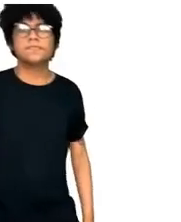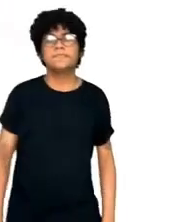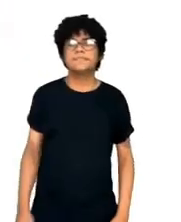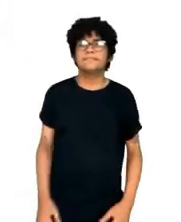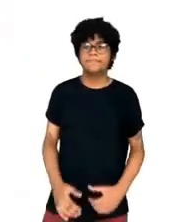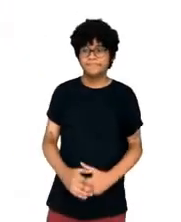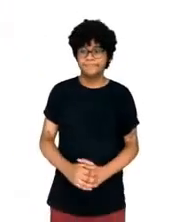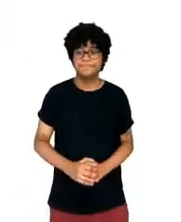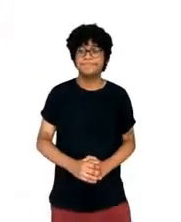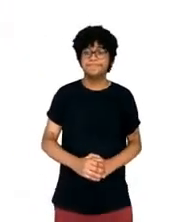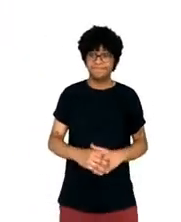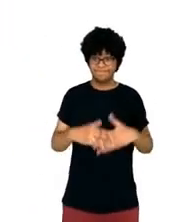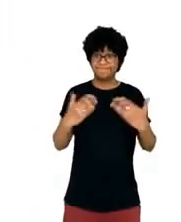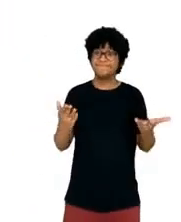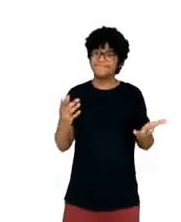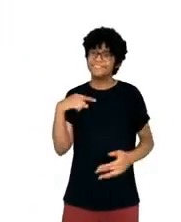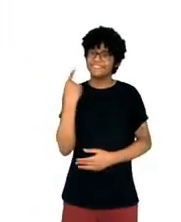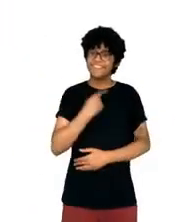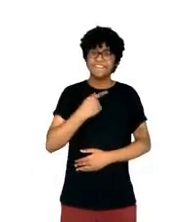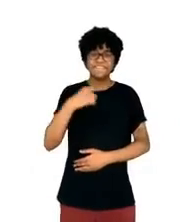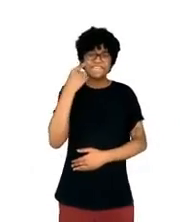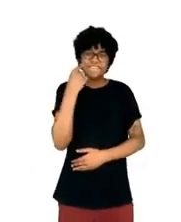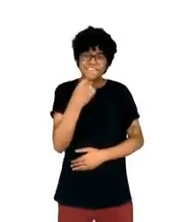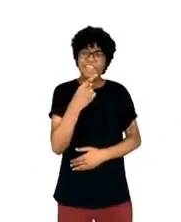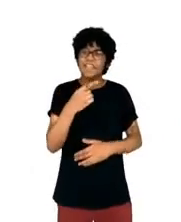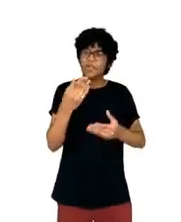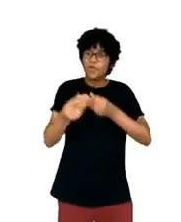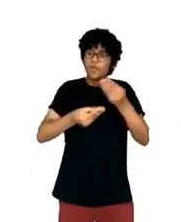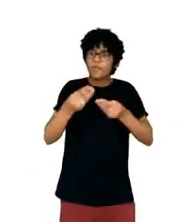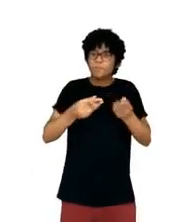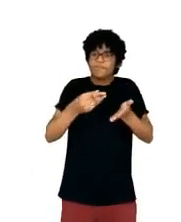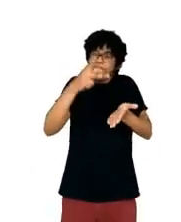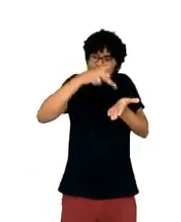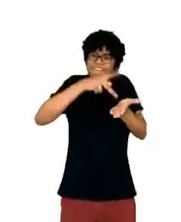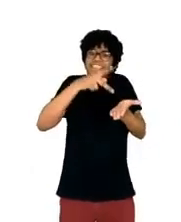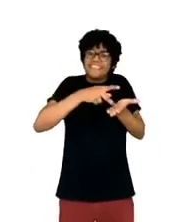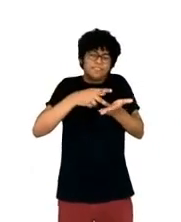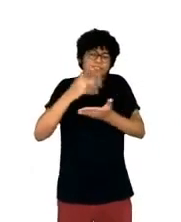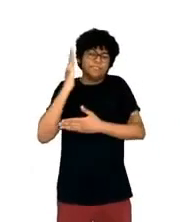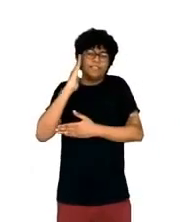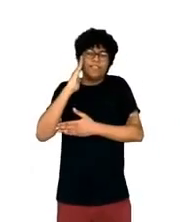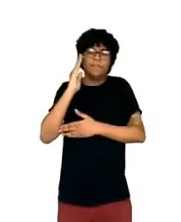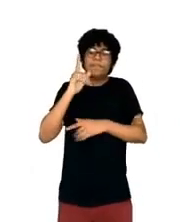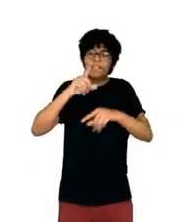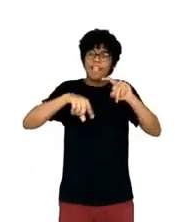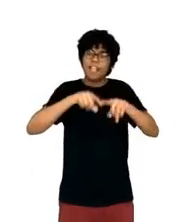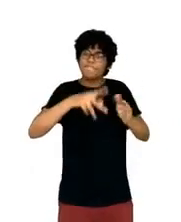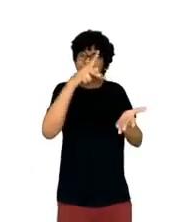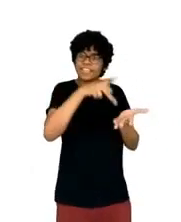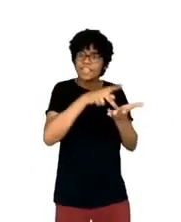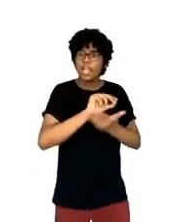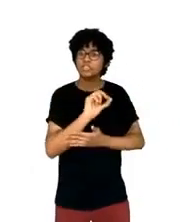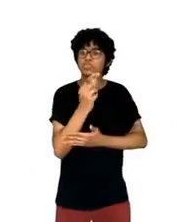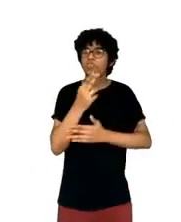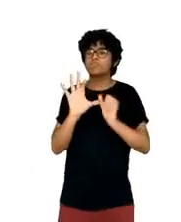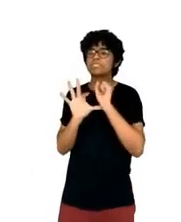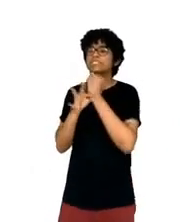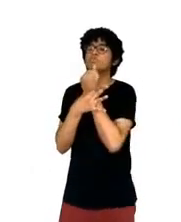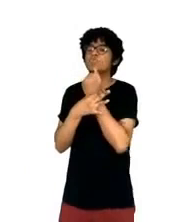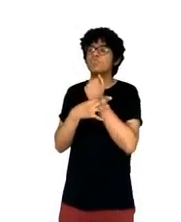it feels like there's less consensus about what's real, what facts are true, who can be trusted to report them.